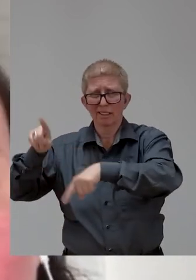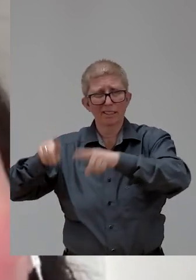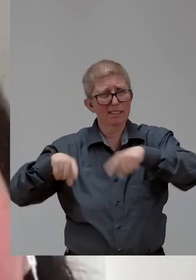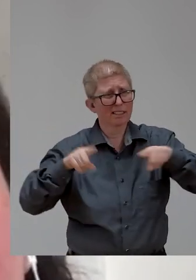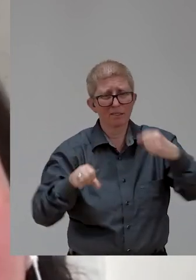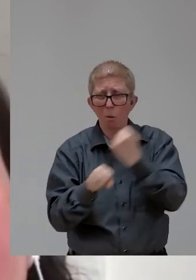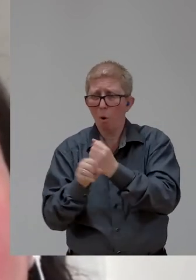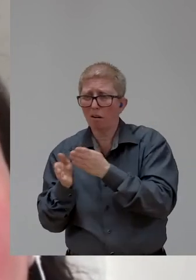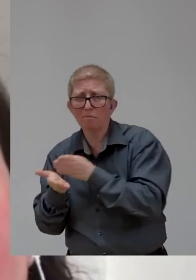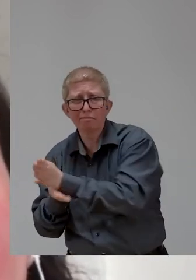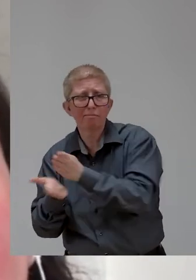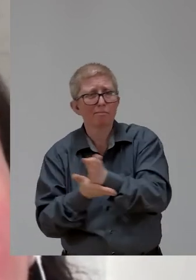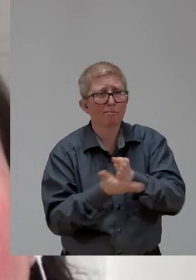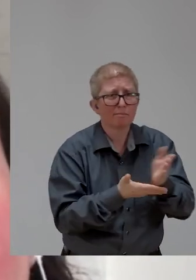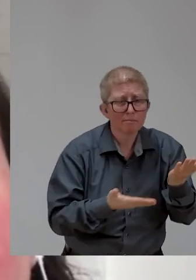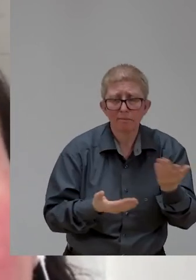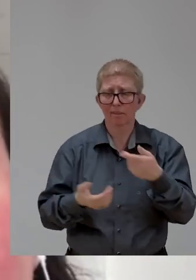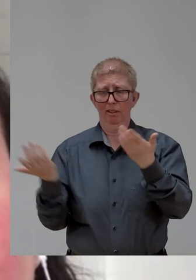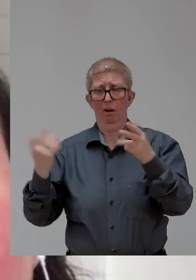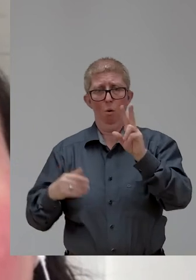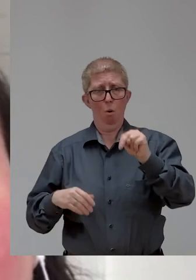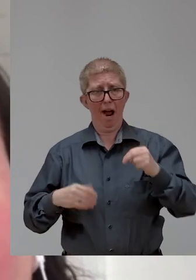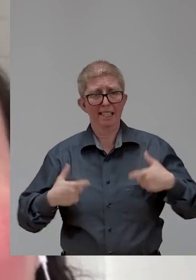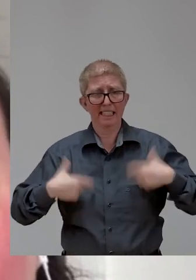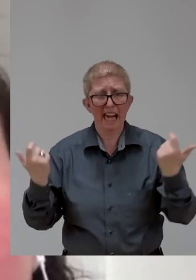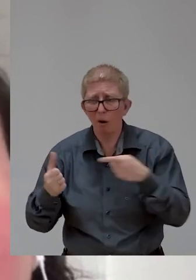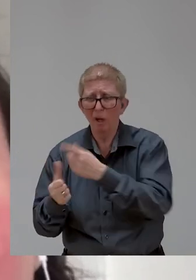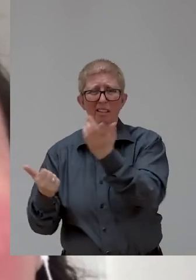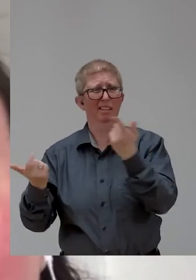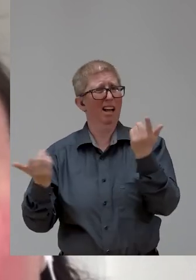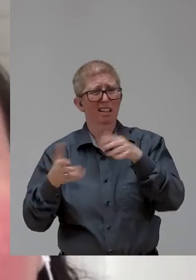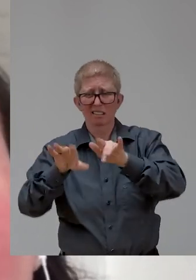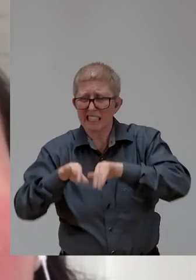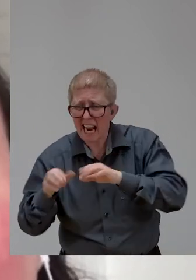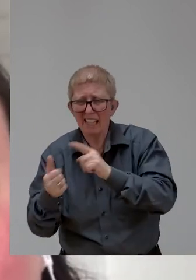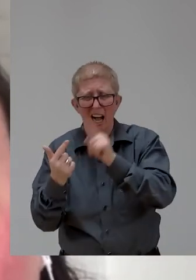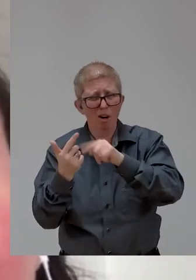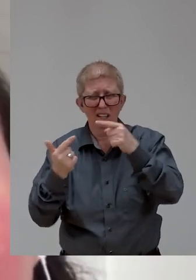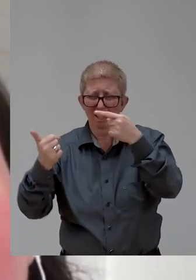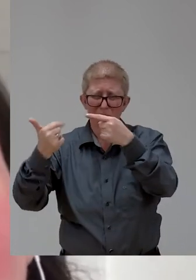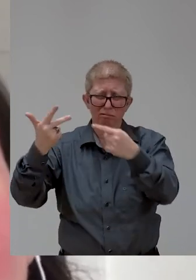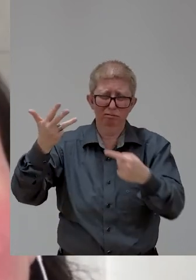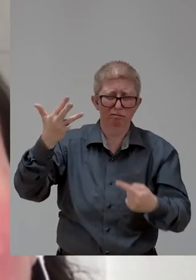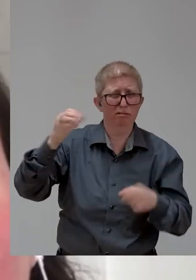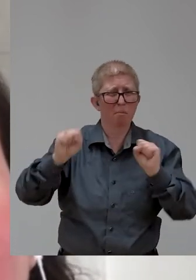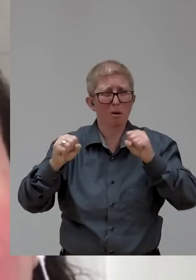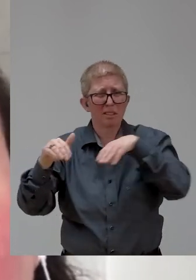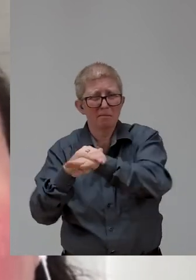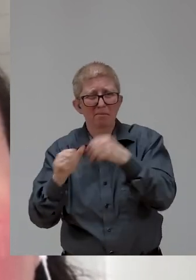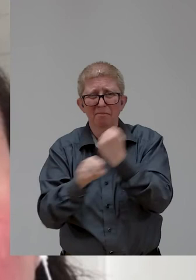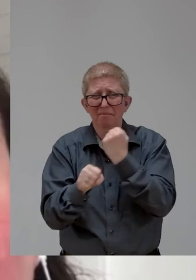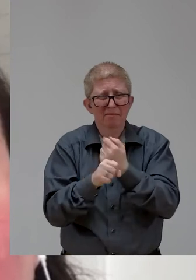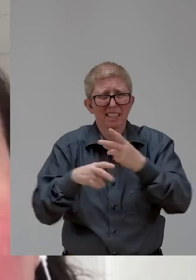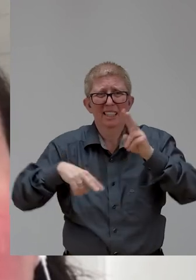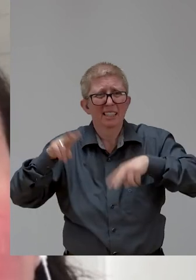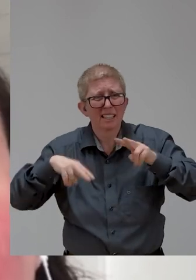a UN staffer that you are working on, or maybe even, you know, an engineer or an interpreter. So,